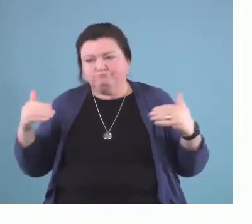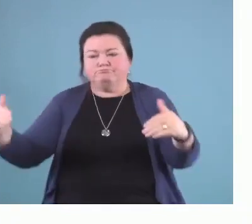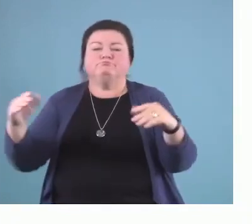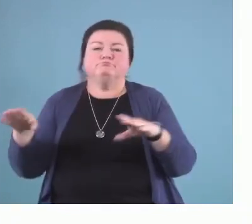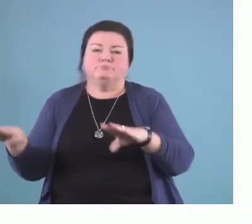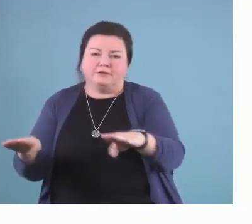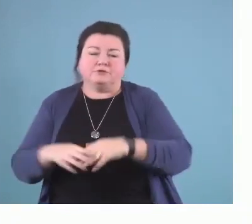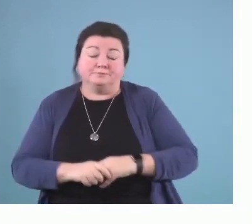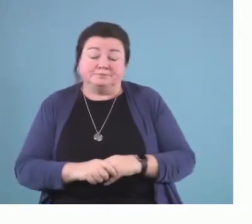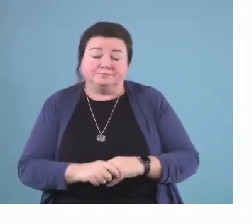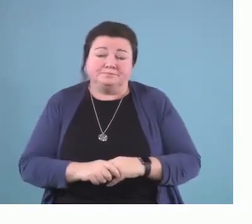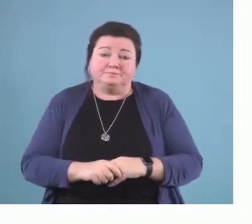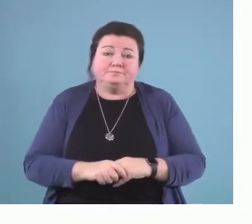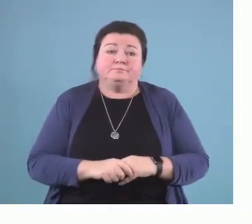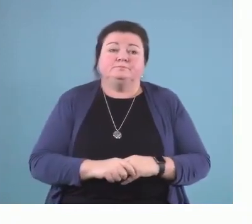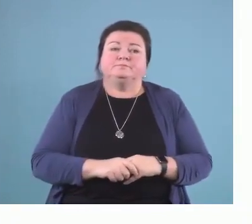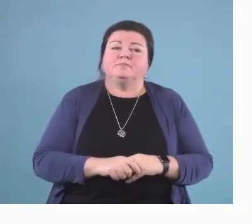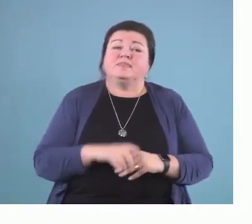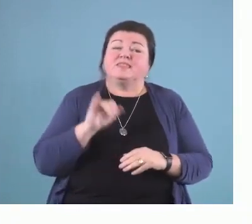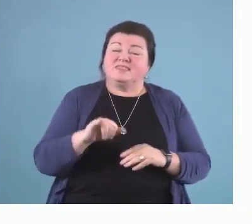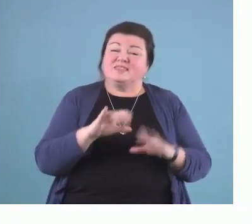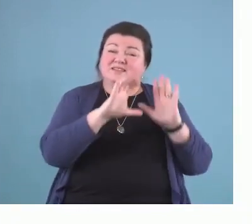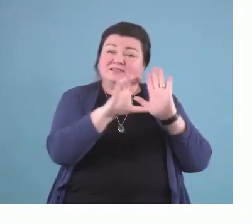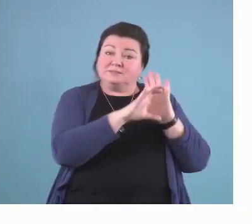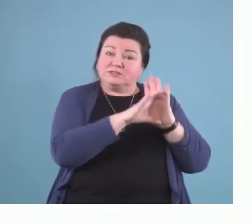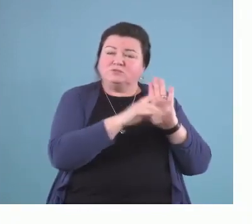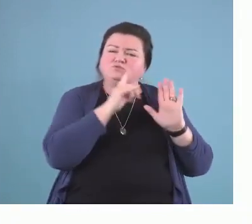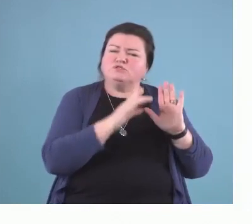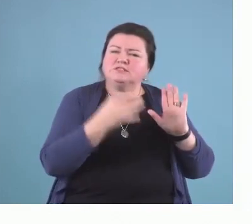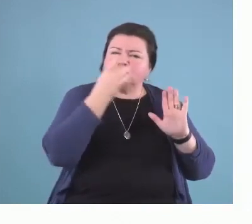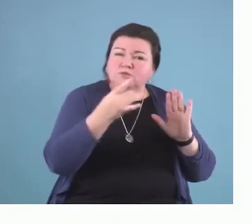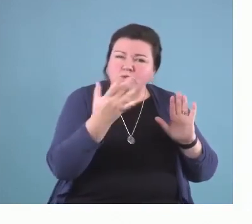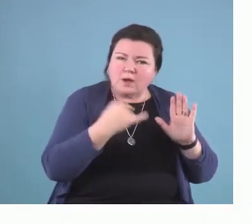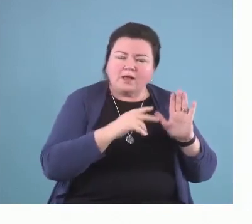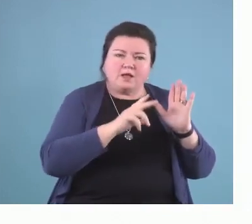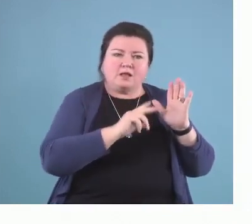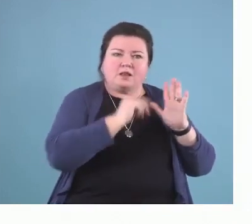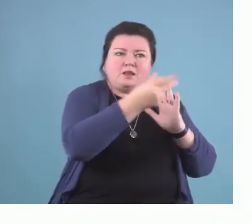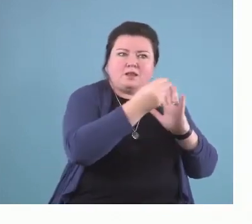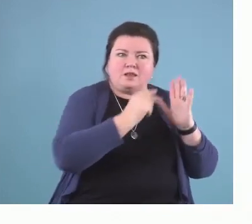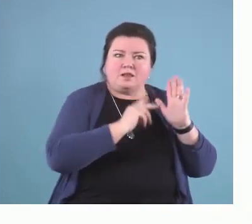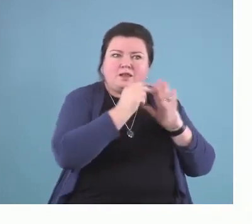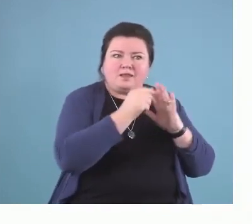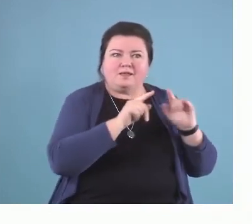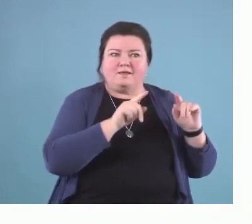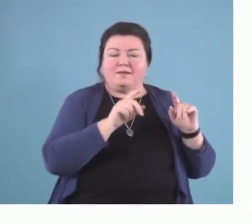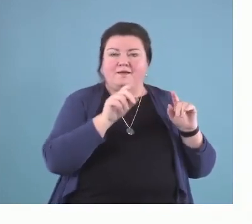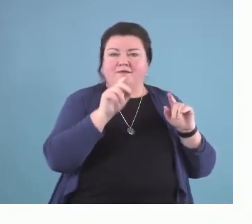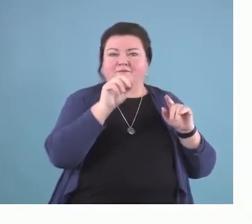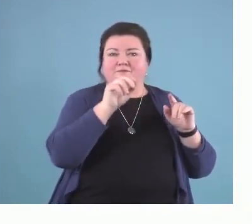So, the interesting thing about this slide is that it works back and forth, right? I've got these double arrows going on here.